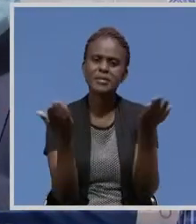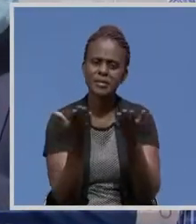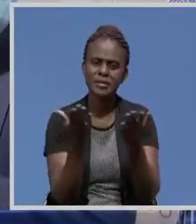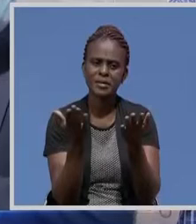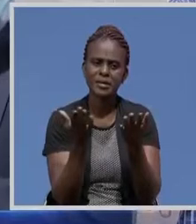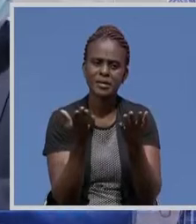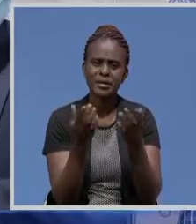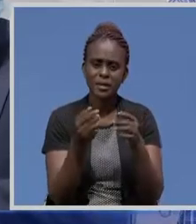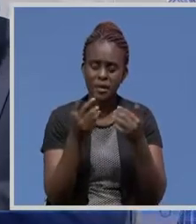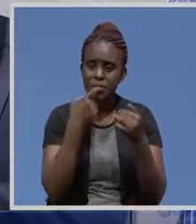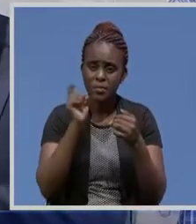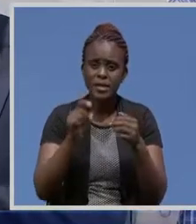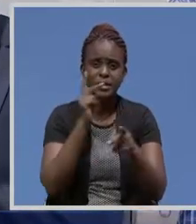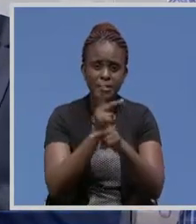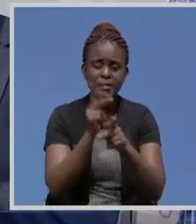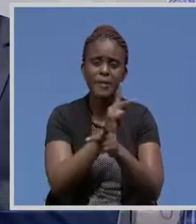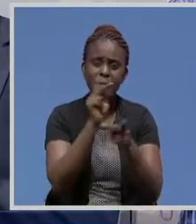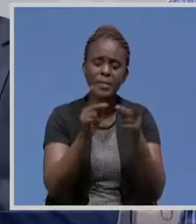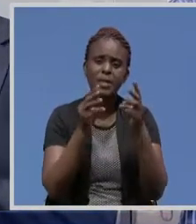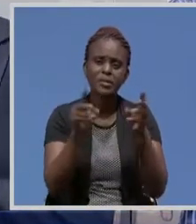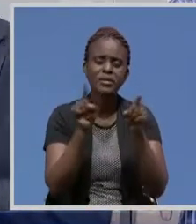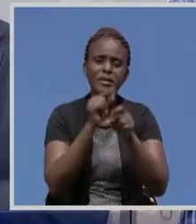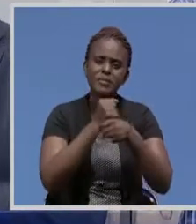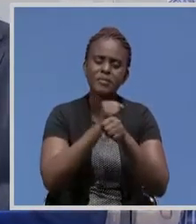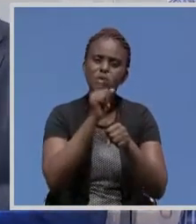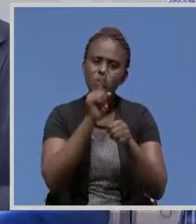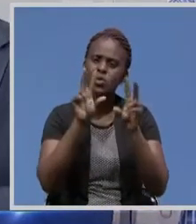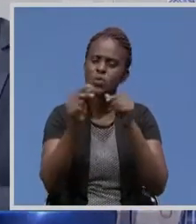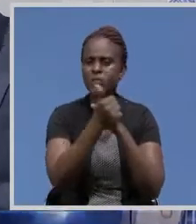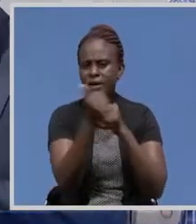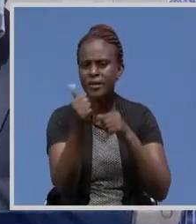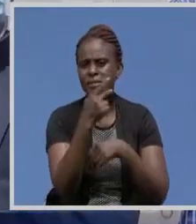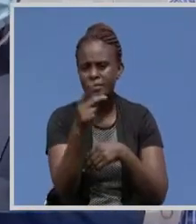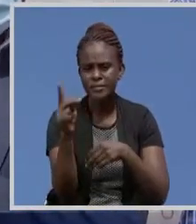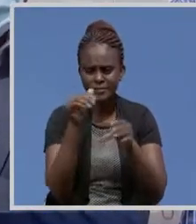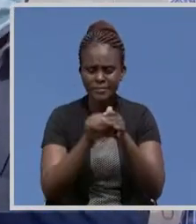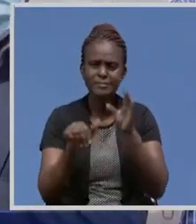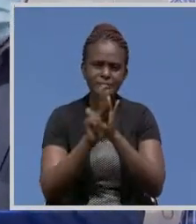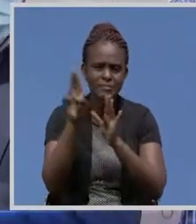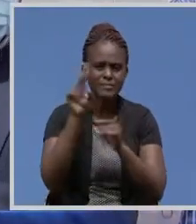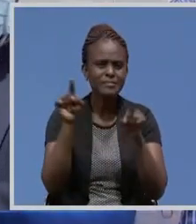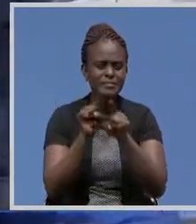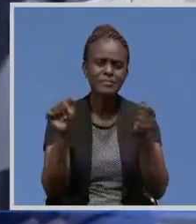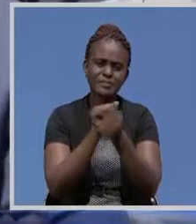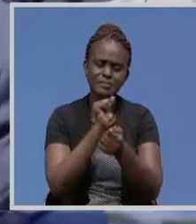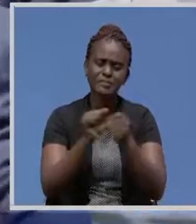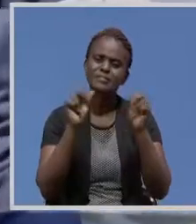you must keep it that way. And then you must make sure that no other property in the university is damaged.